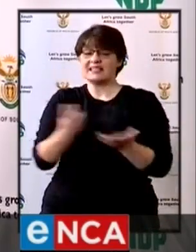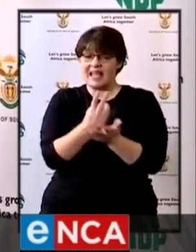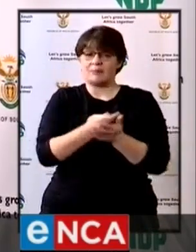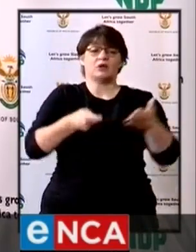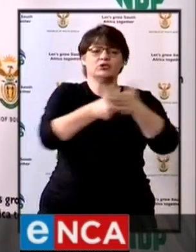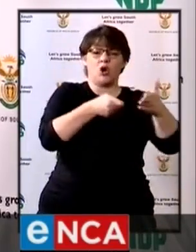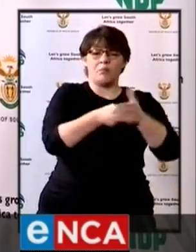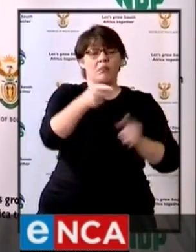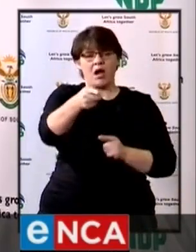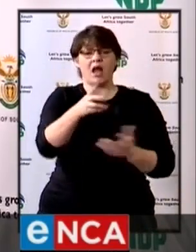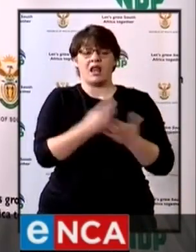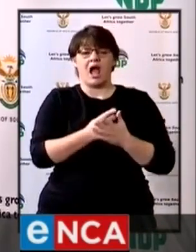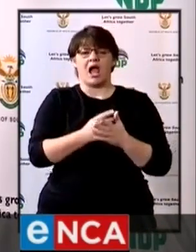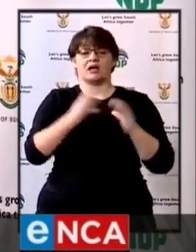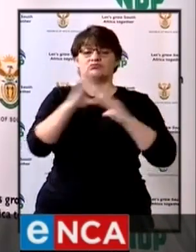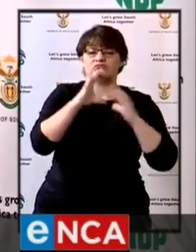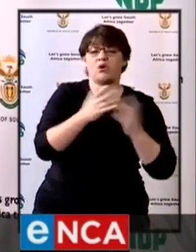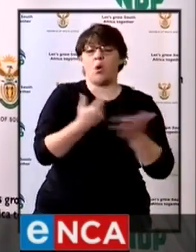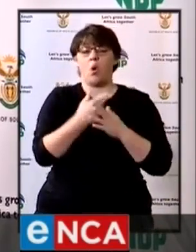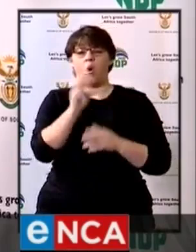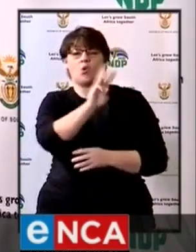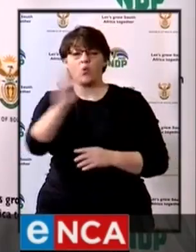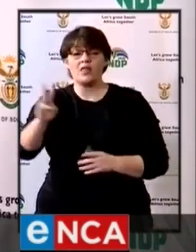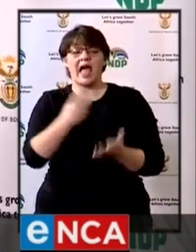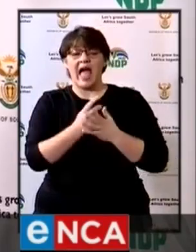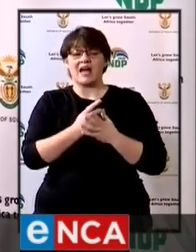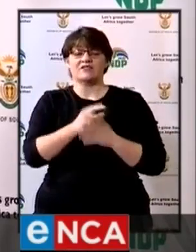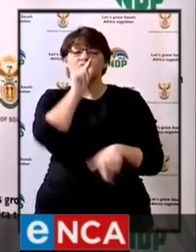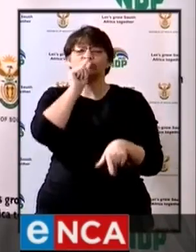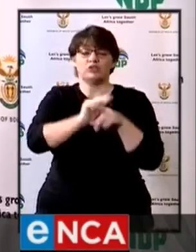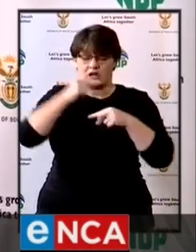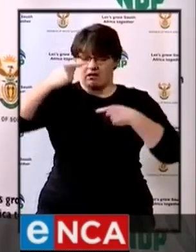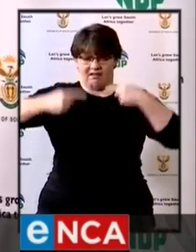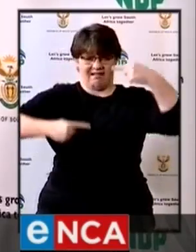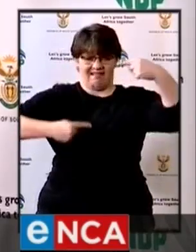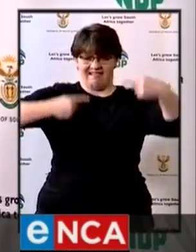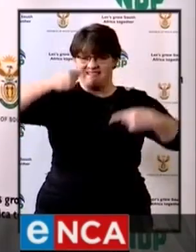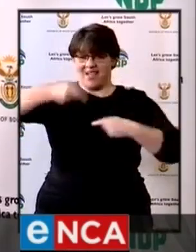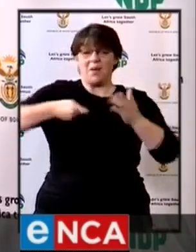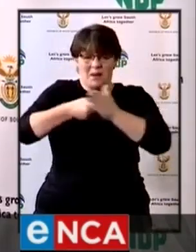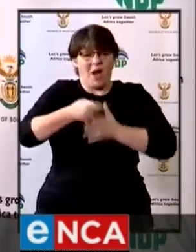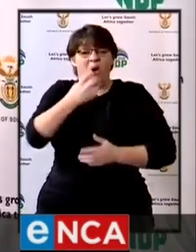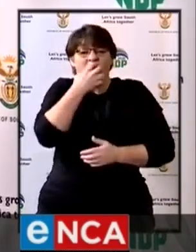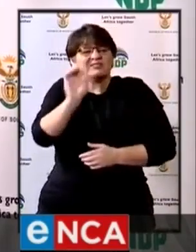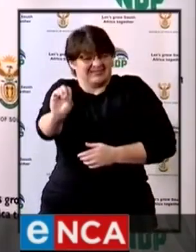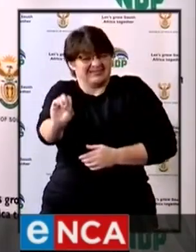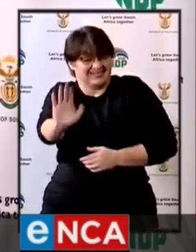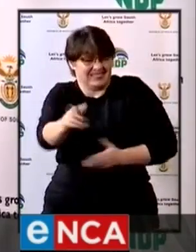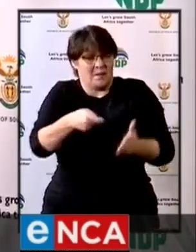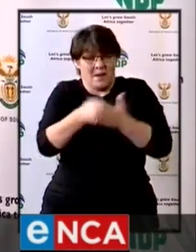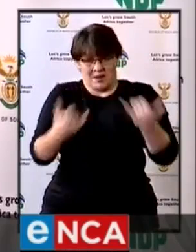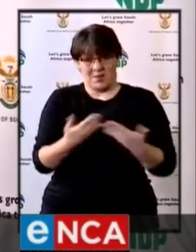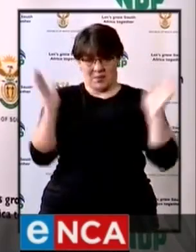you'd be able now to get the grilled chicken. But all of these will have clear protocols to ensure that we don't have